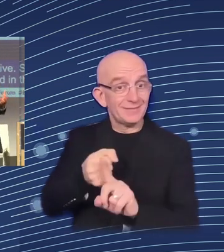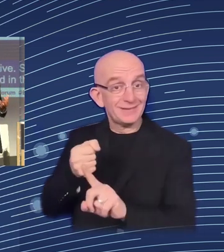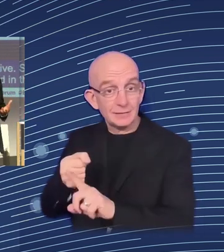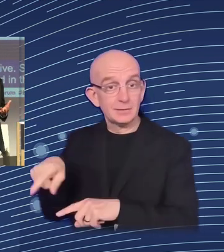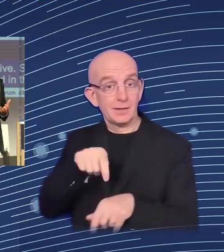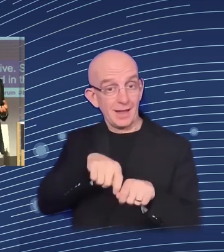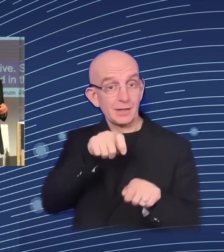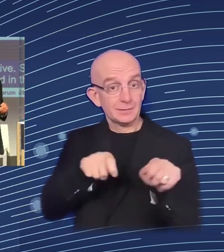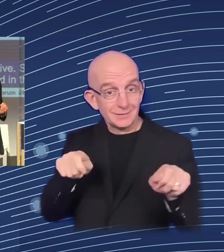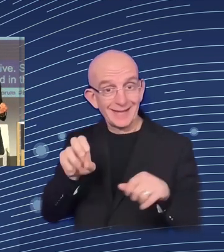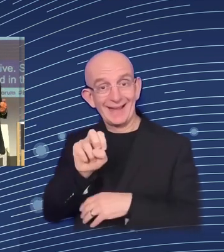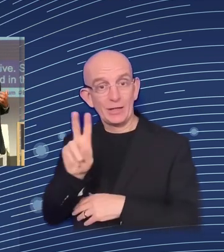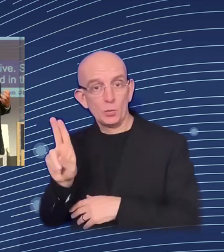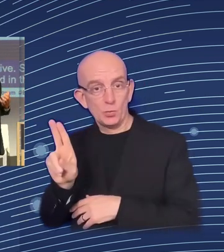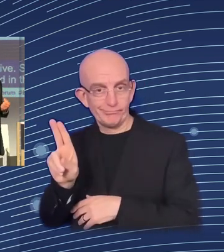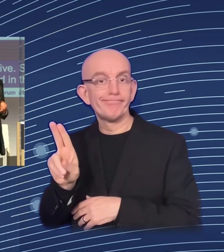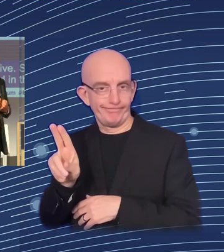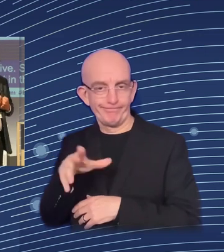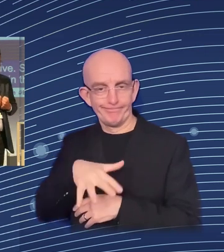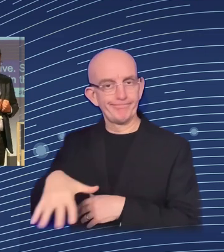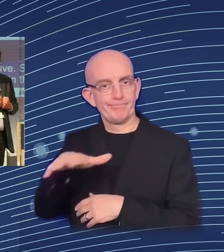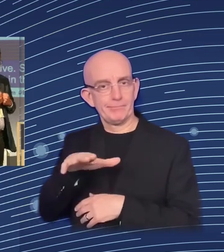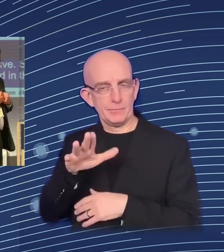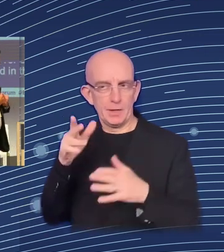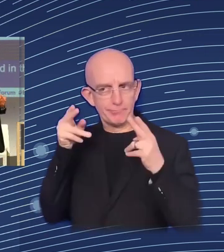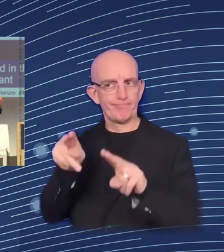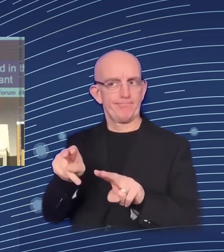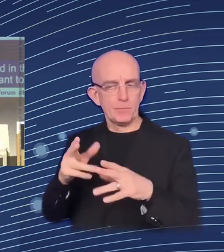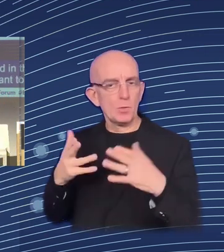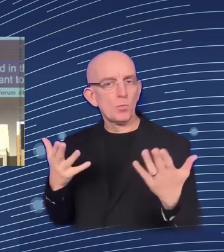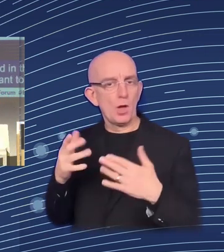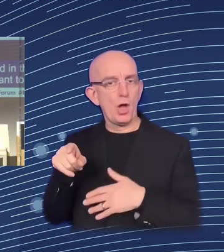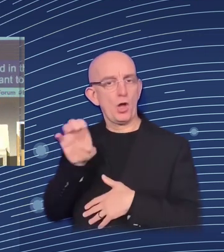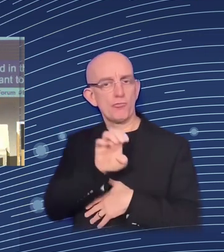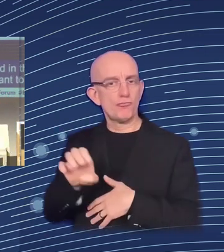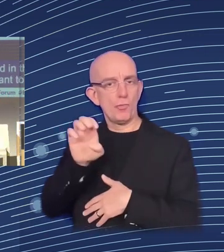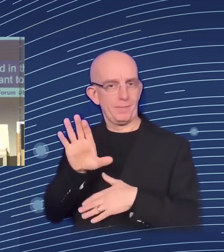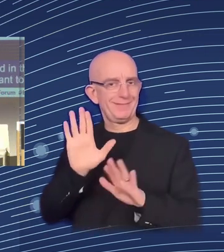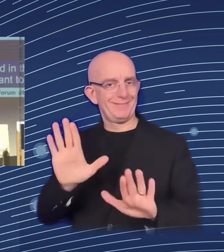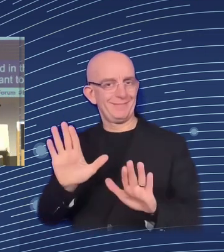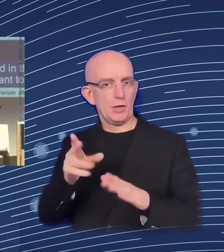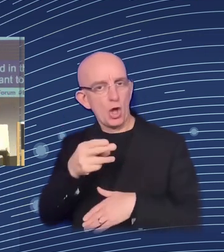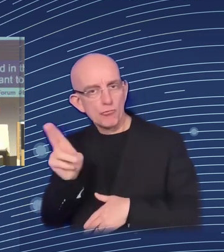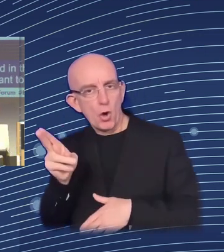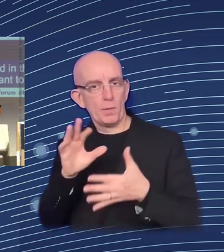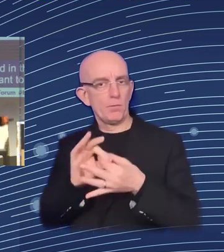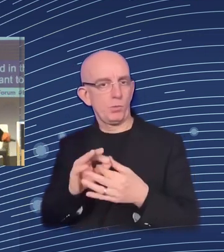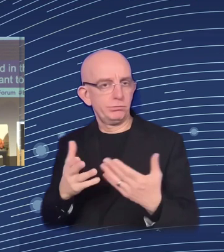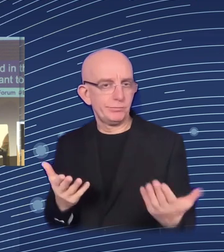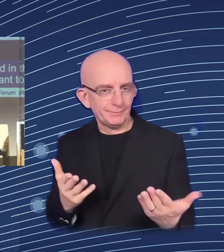are so important if we want to, let's say, take the distributional concern upfront.